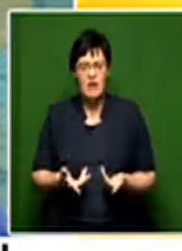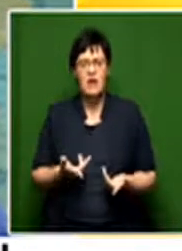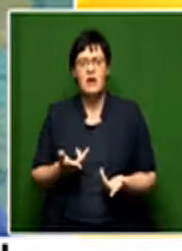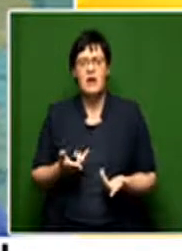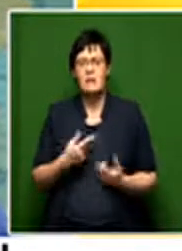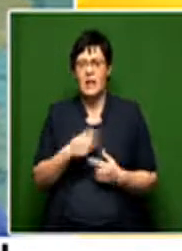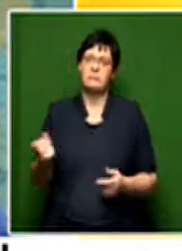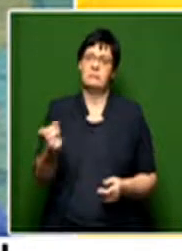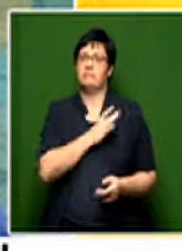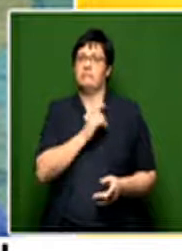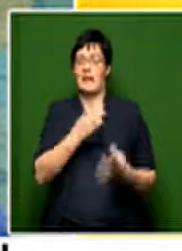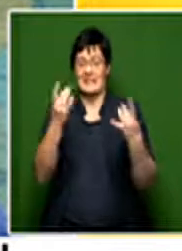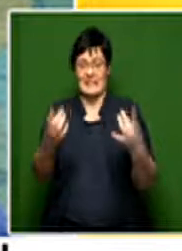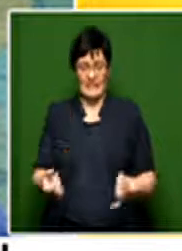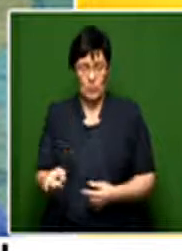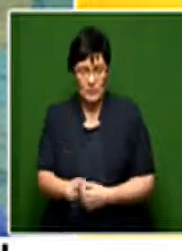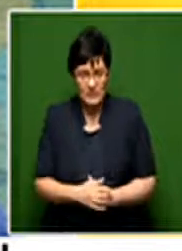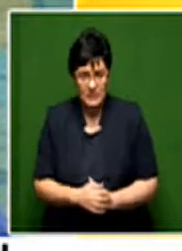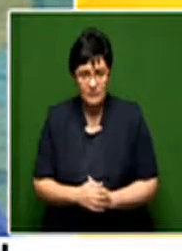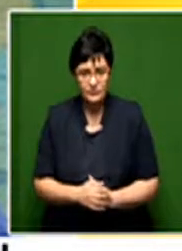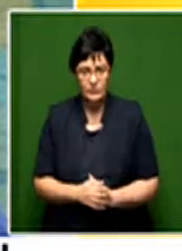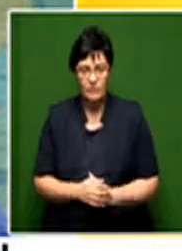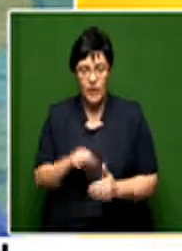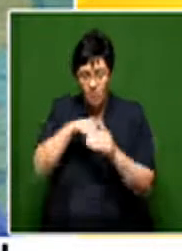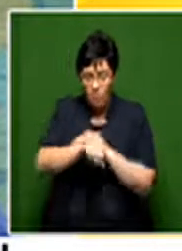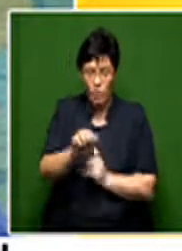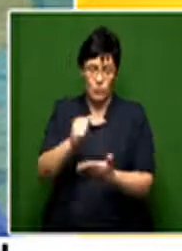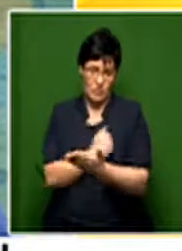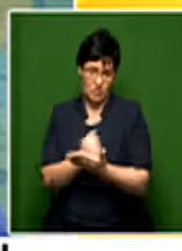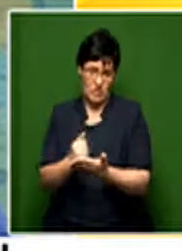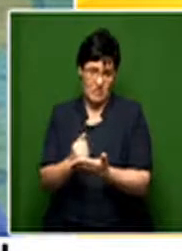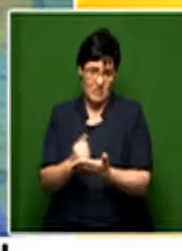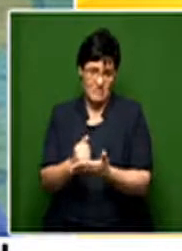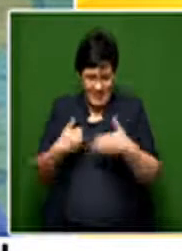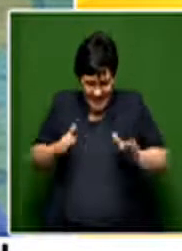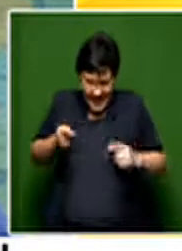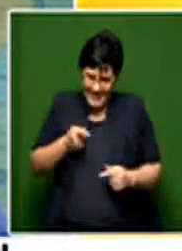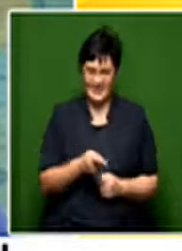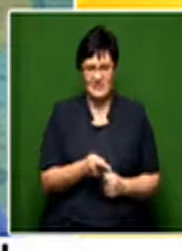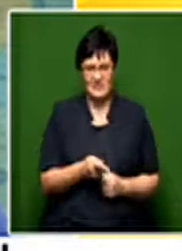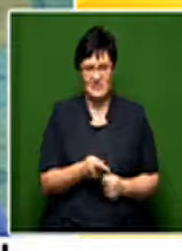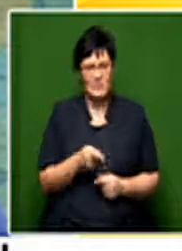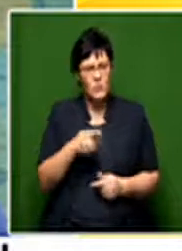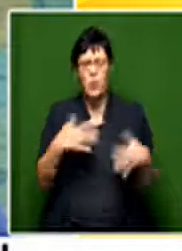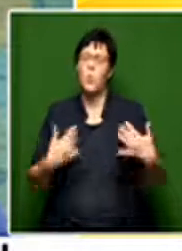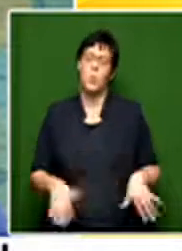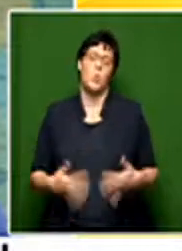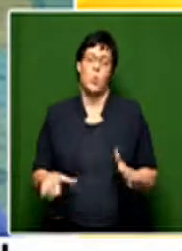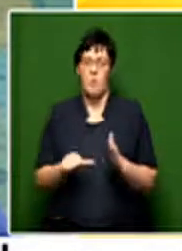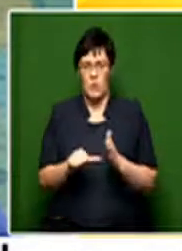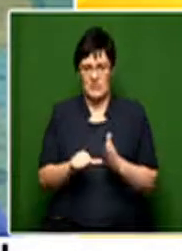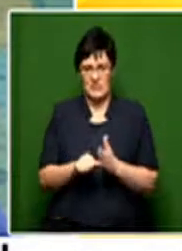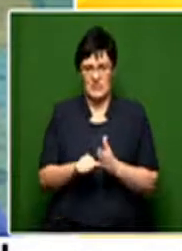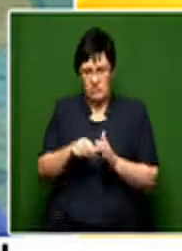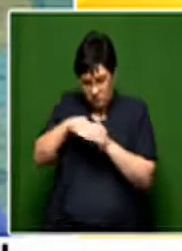you know, one of the scary statistics is that birth registration, and I think it all begins there, how important it is to